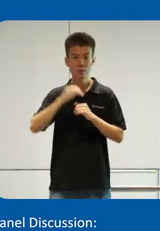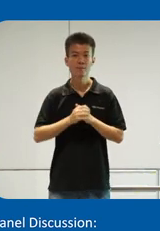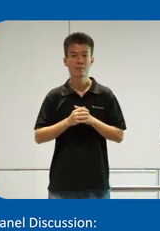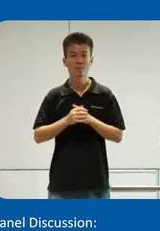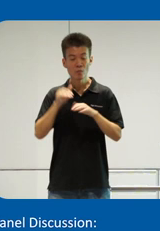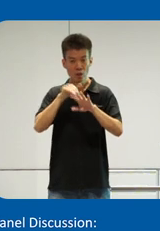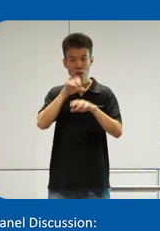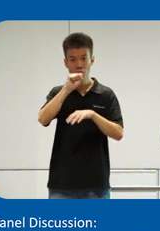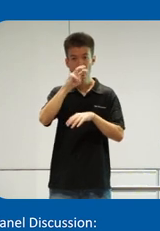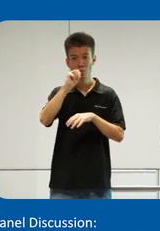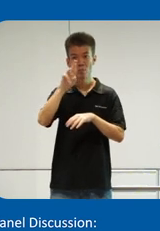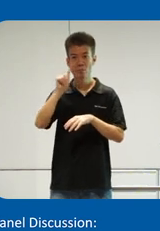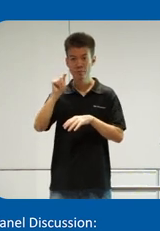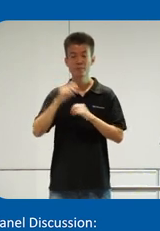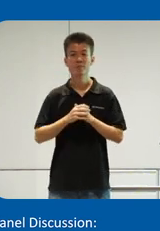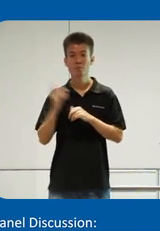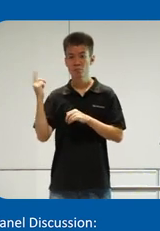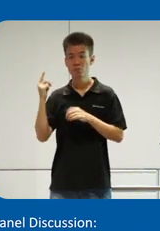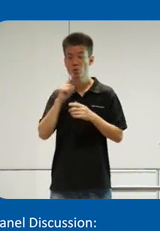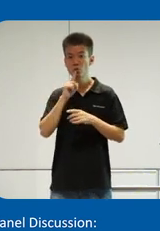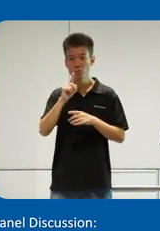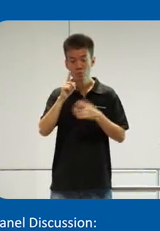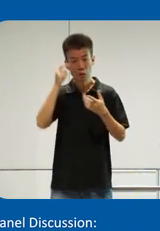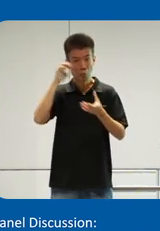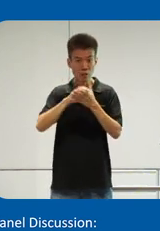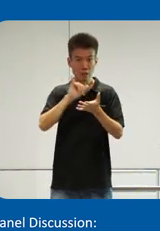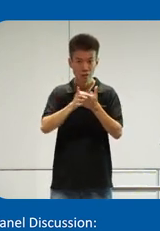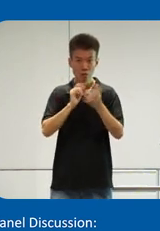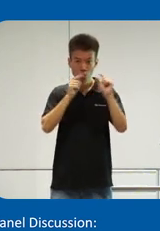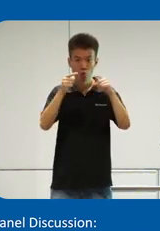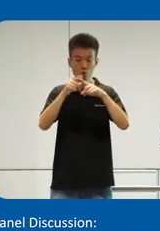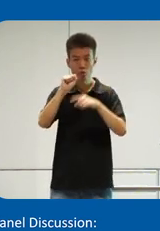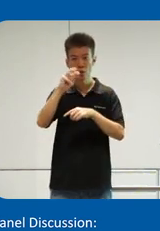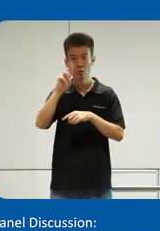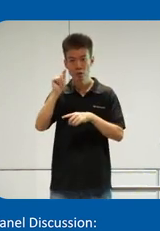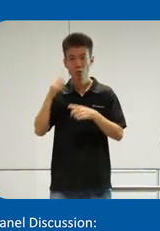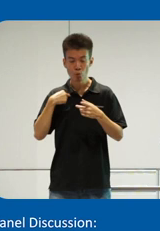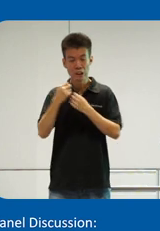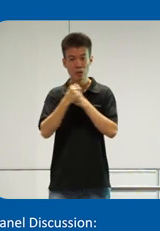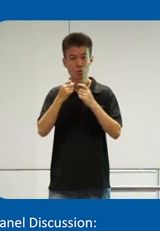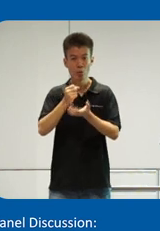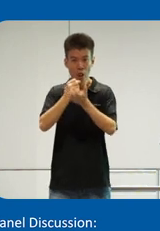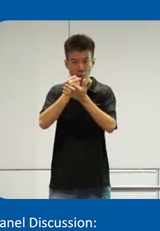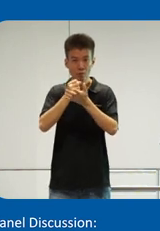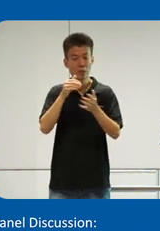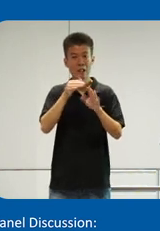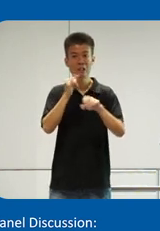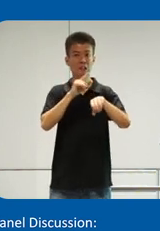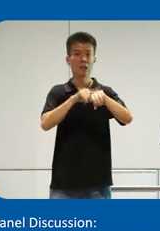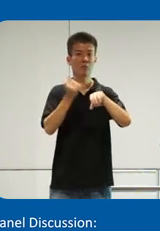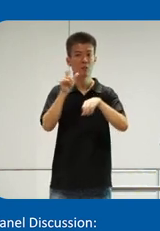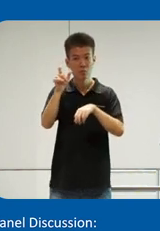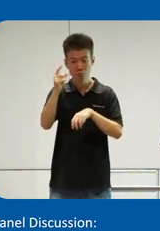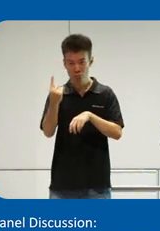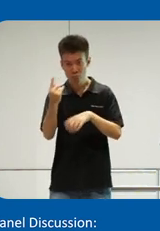Yeah, so at SMRT, we really believe this thing called Go to SMRT. We love to help. So at any time, anybody